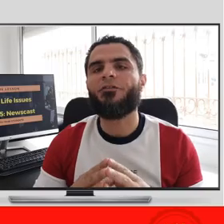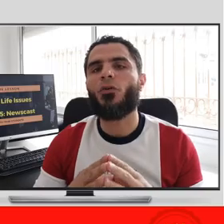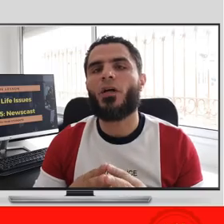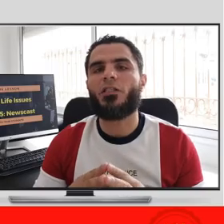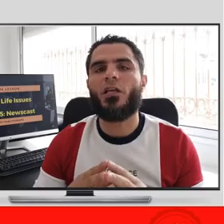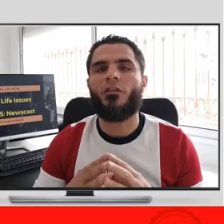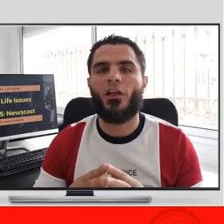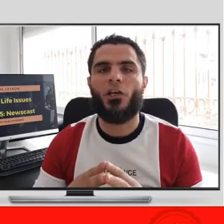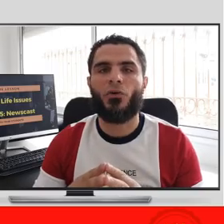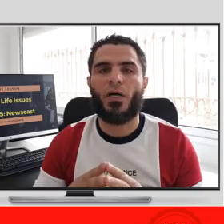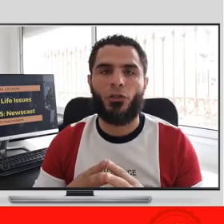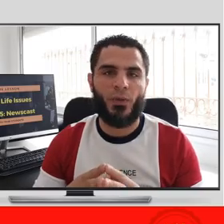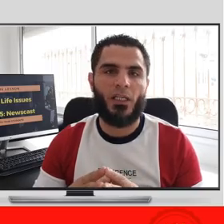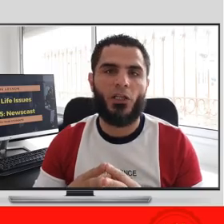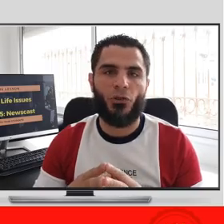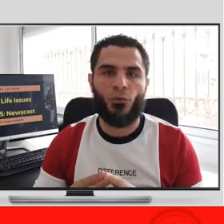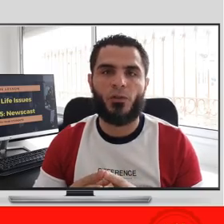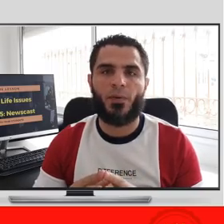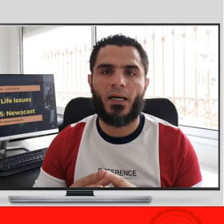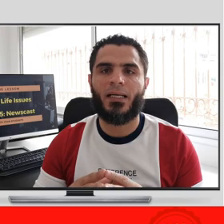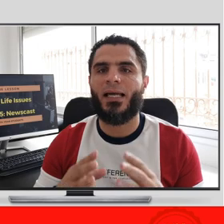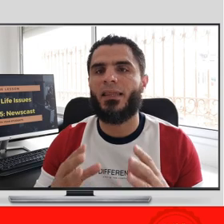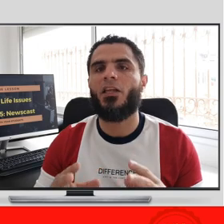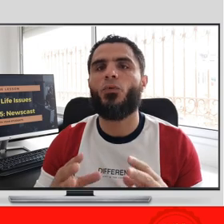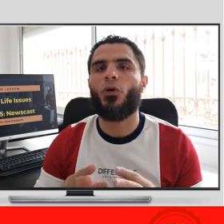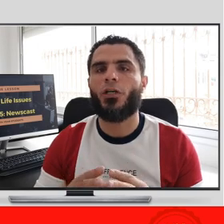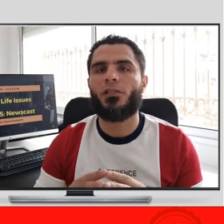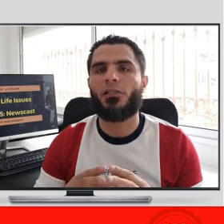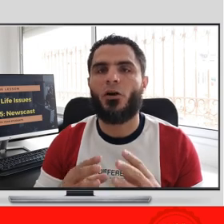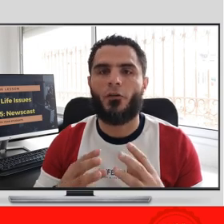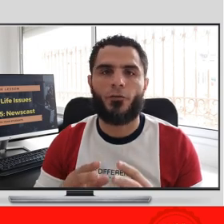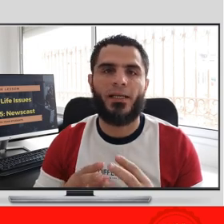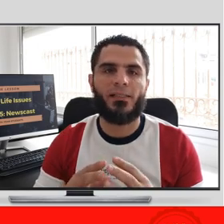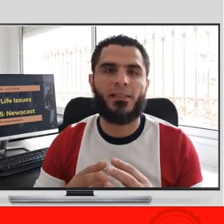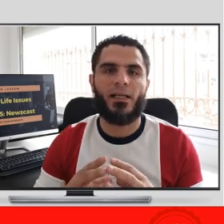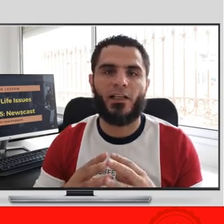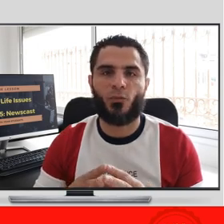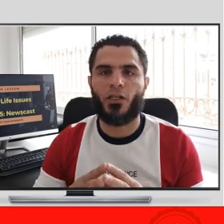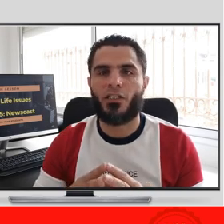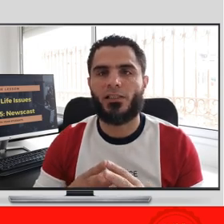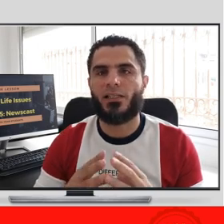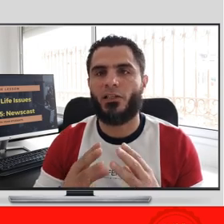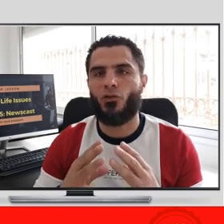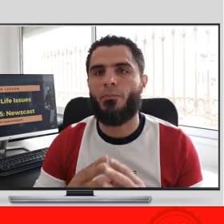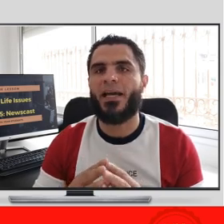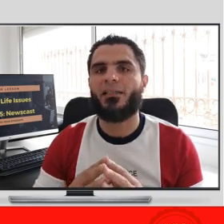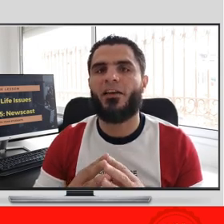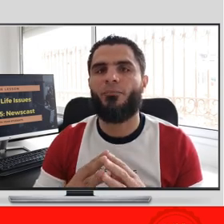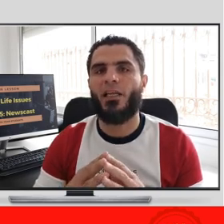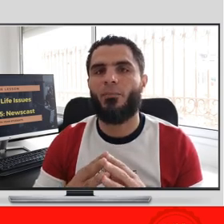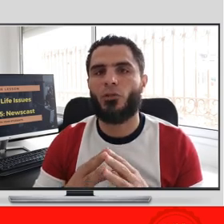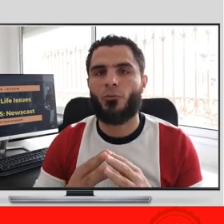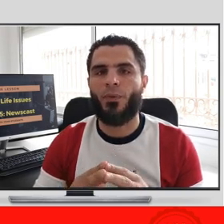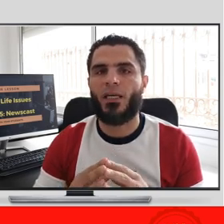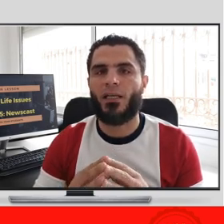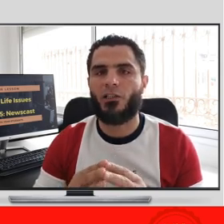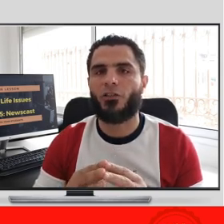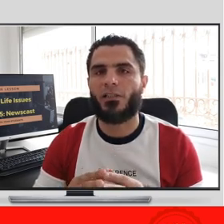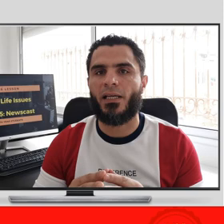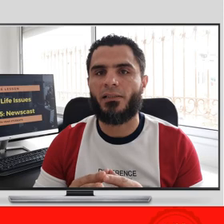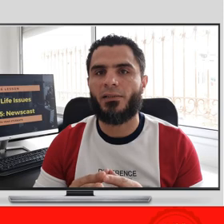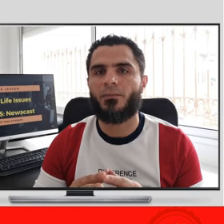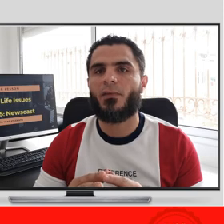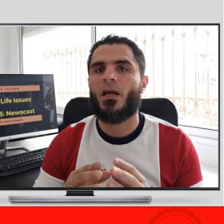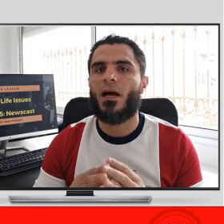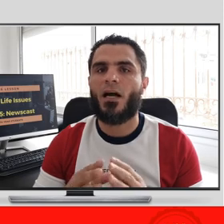Now, after watching the video and reading the news bar, I think the words or phrases and expressions that you might have been able to pick